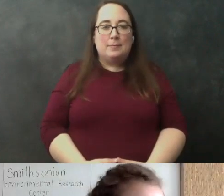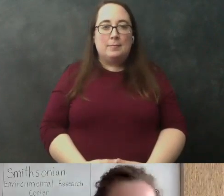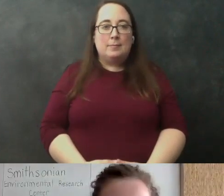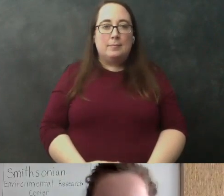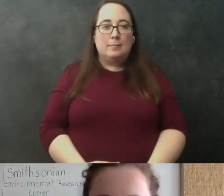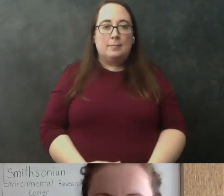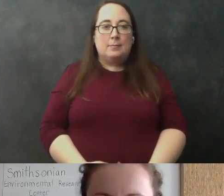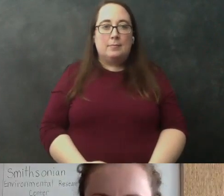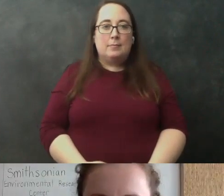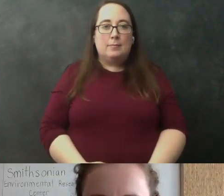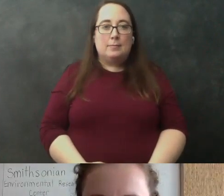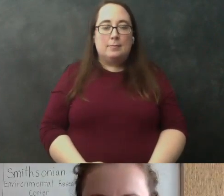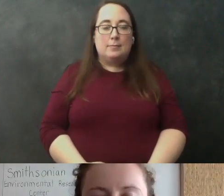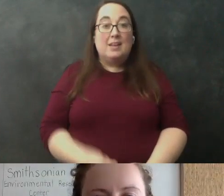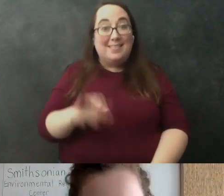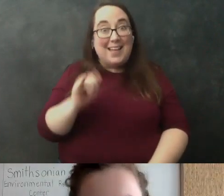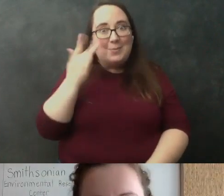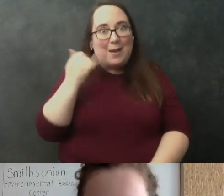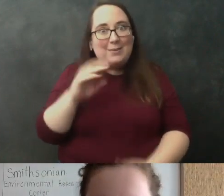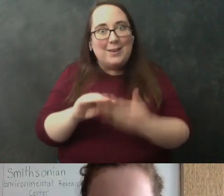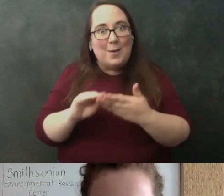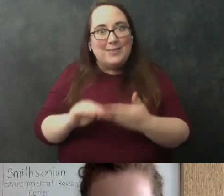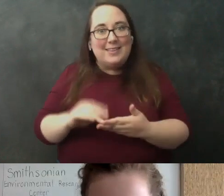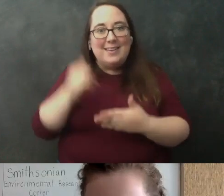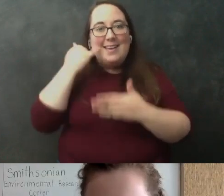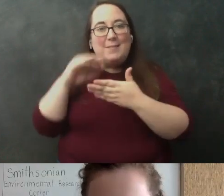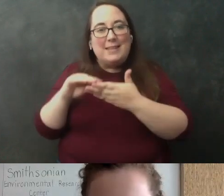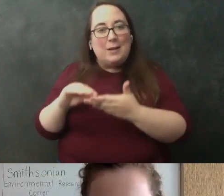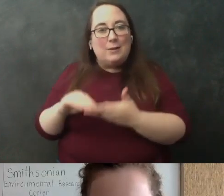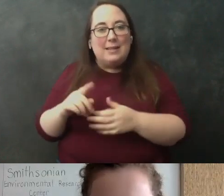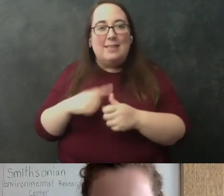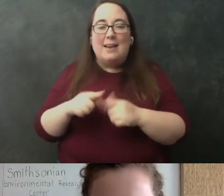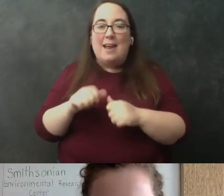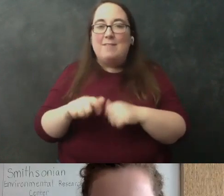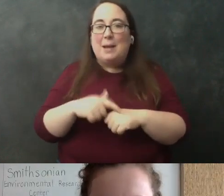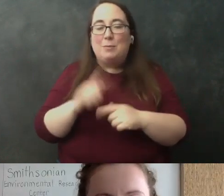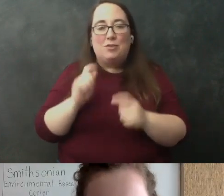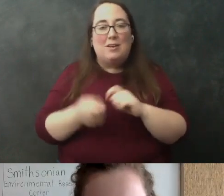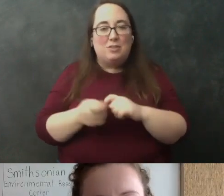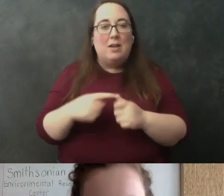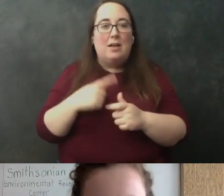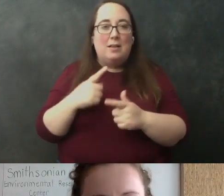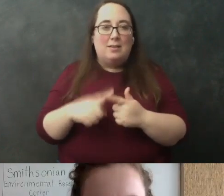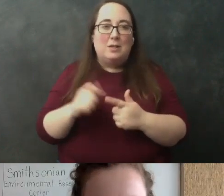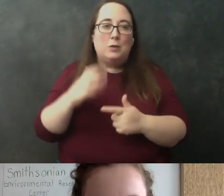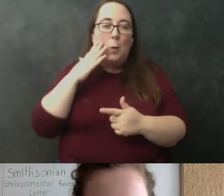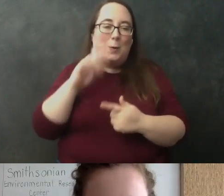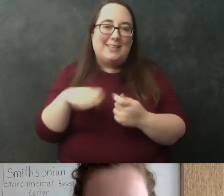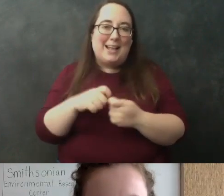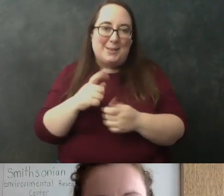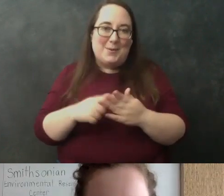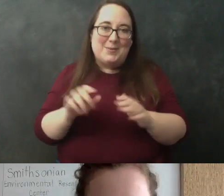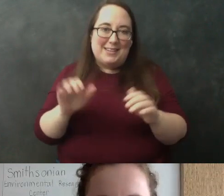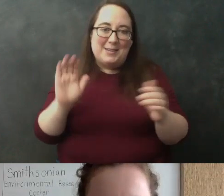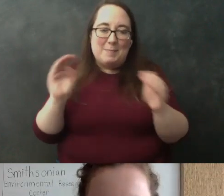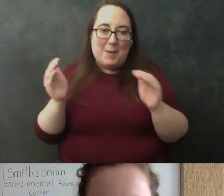this is why you need to take notes because if you take really good notes each time you change something then you can have notes to be able to go back and compare and